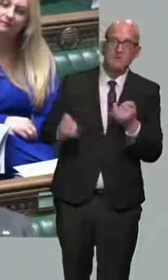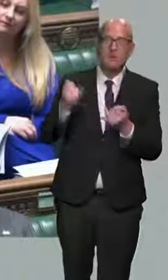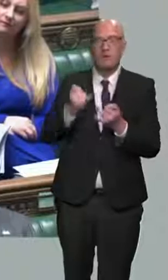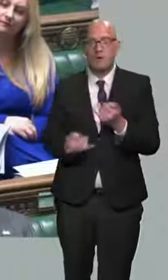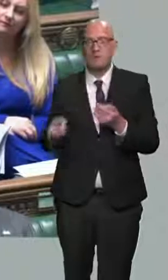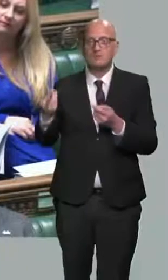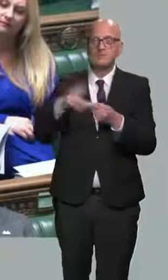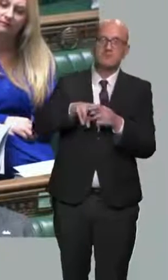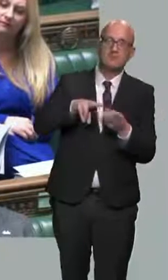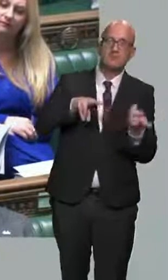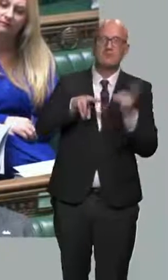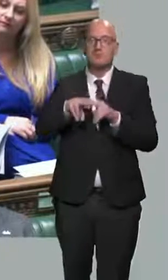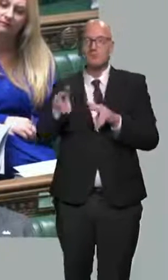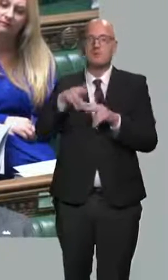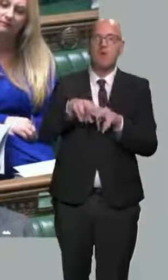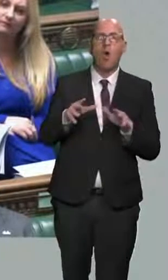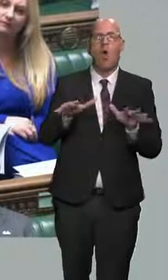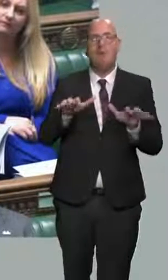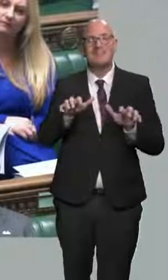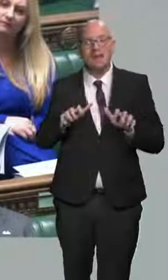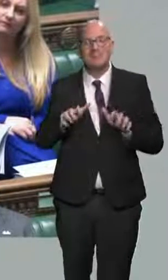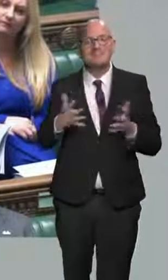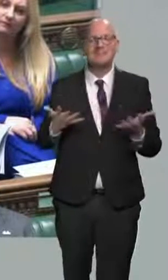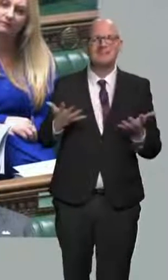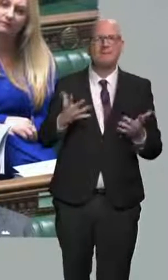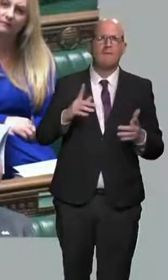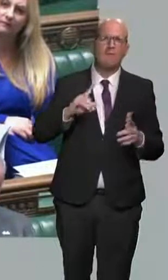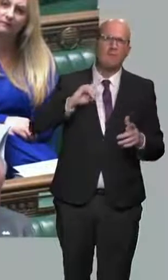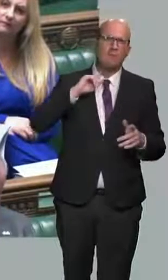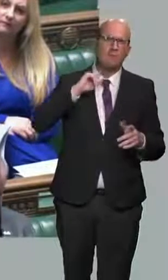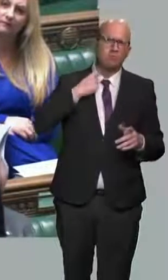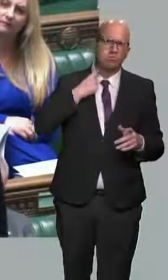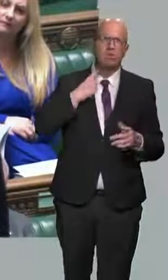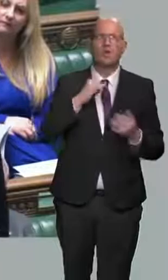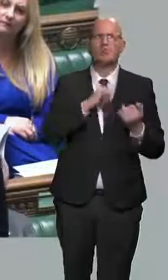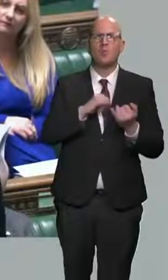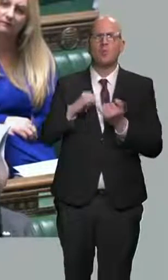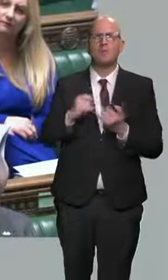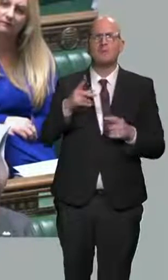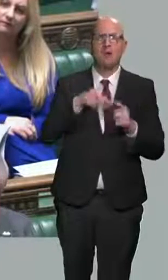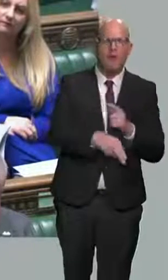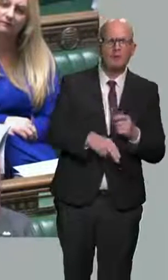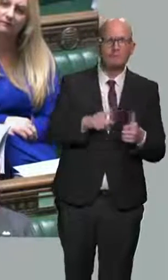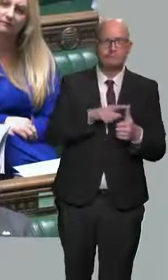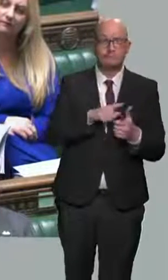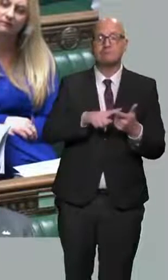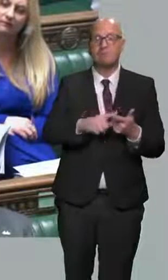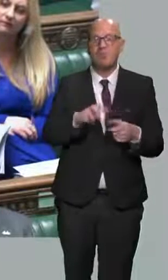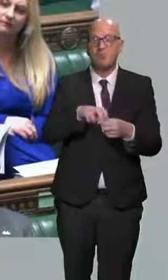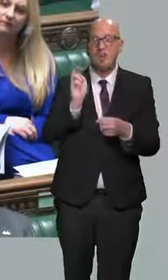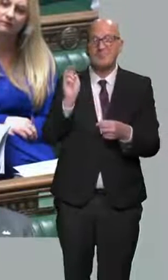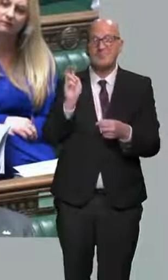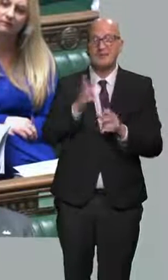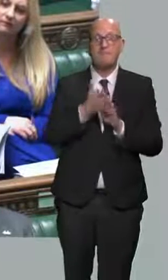Asterity, which stripped back public services and punished people through brutal social security cuts. Brexit, which has driven away skilled